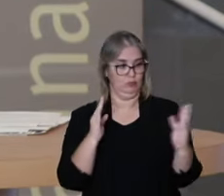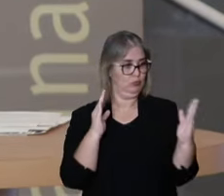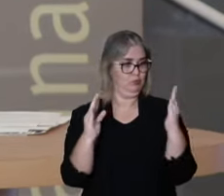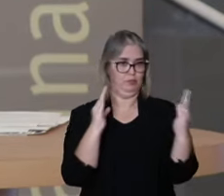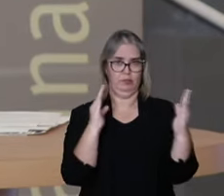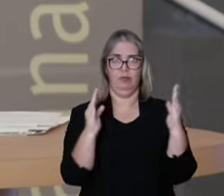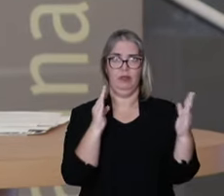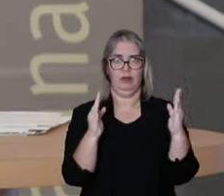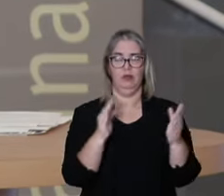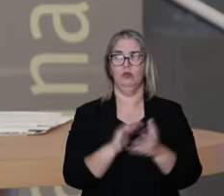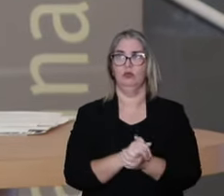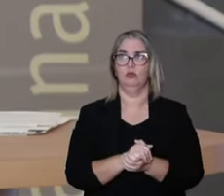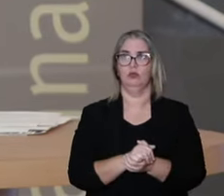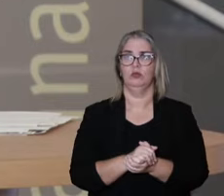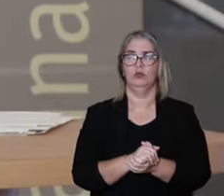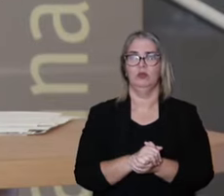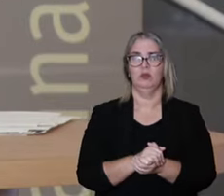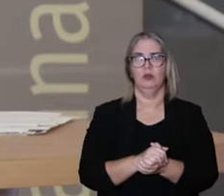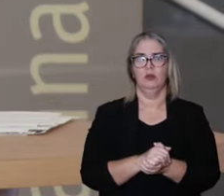So there's a scenario.